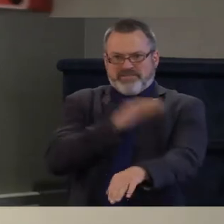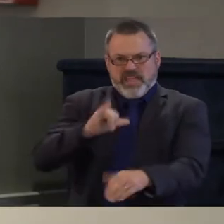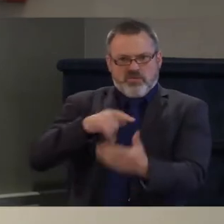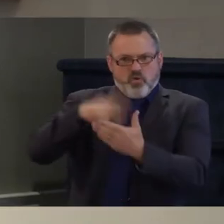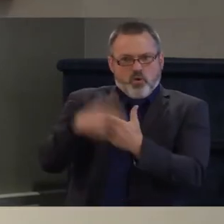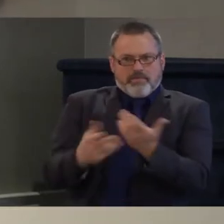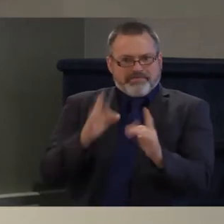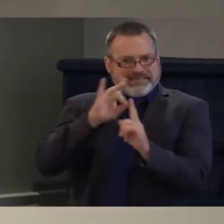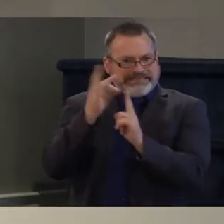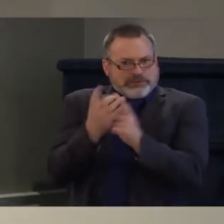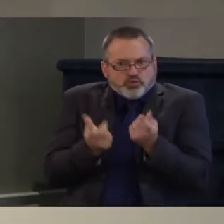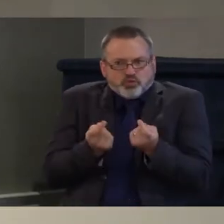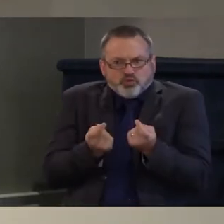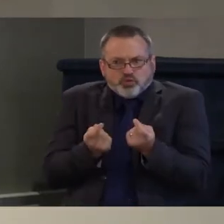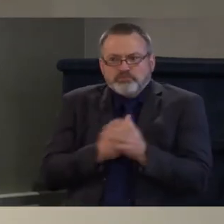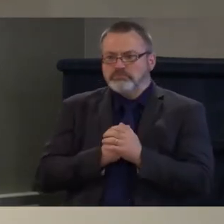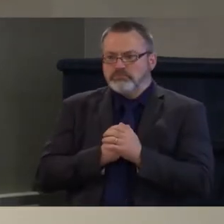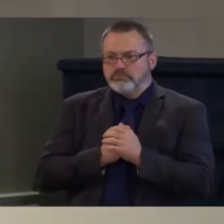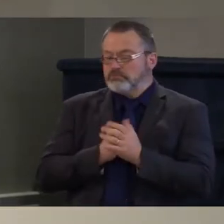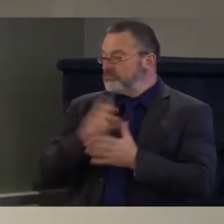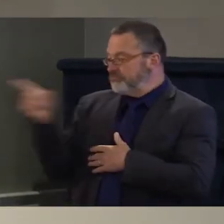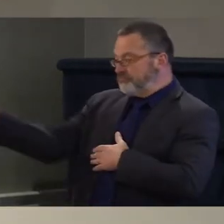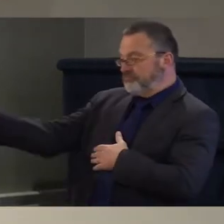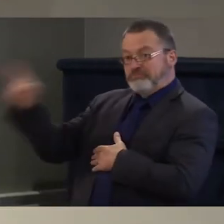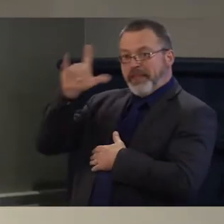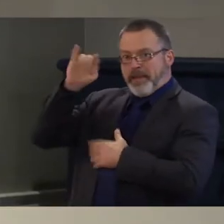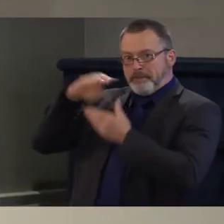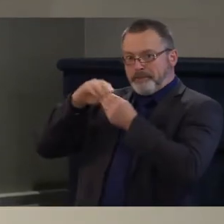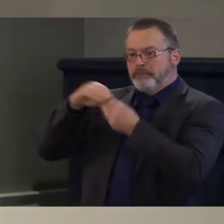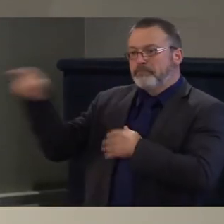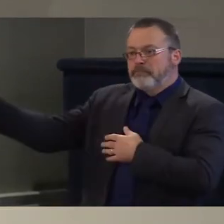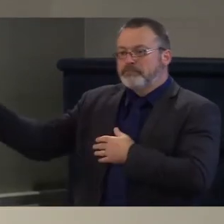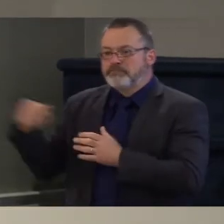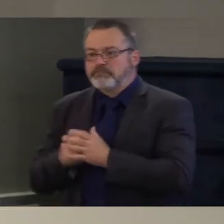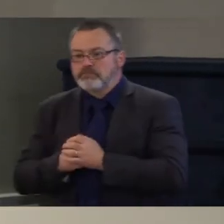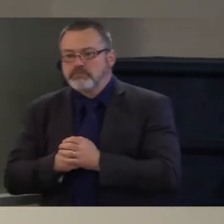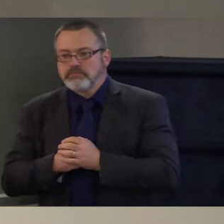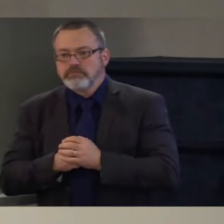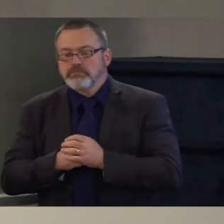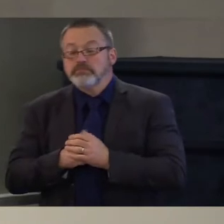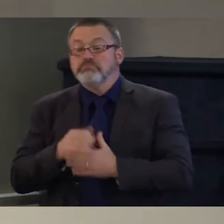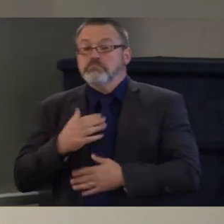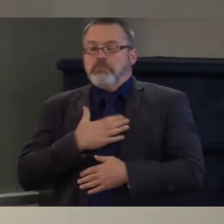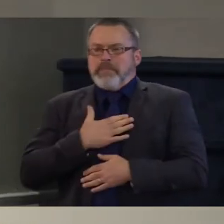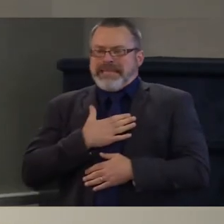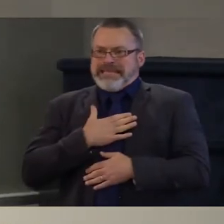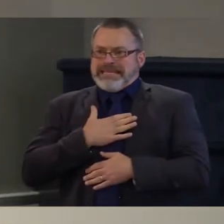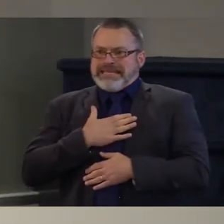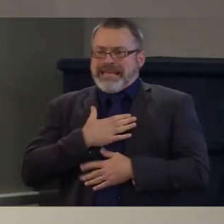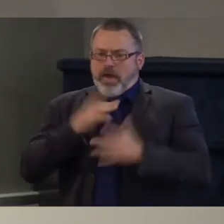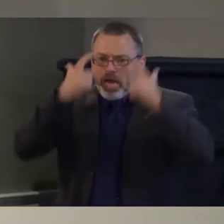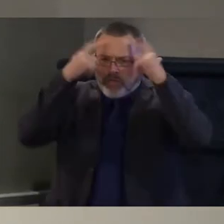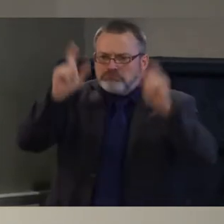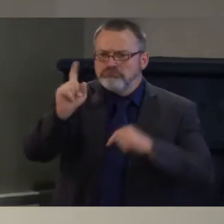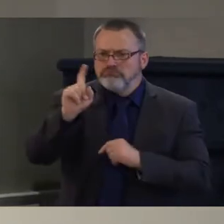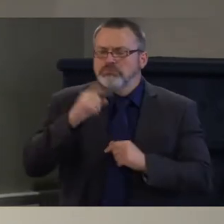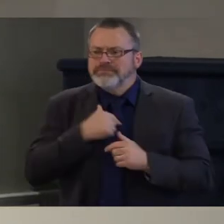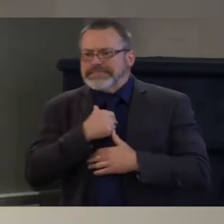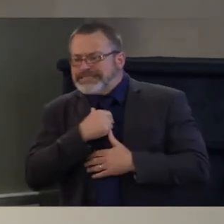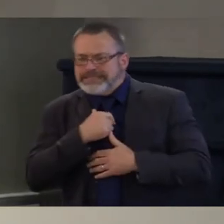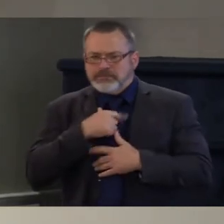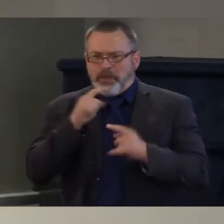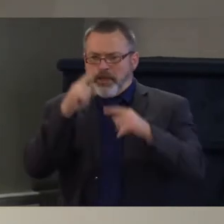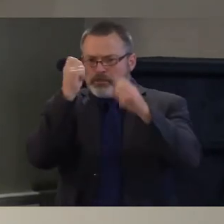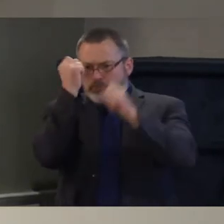As with anything that I start with a pretty humble understanding of, I would begin by talking